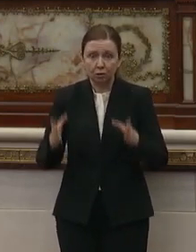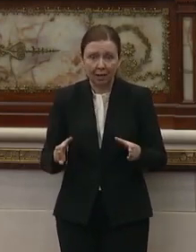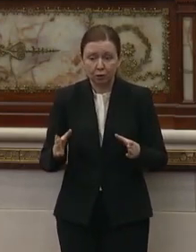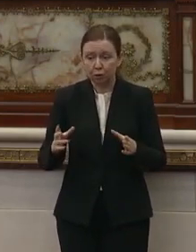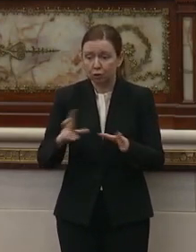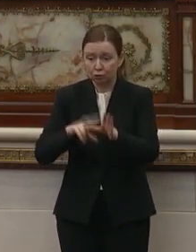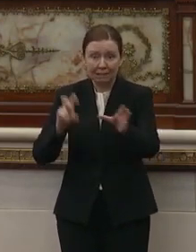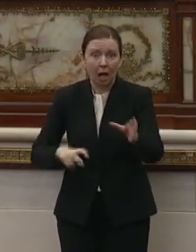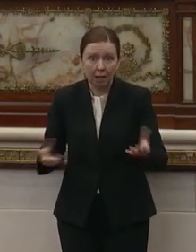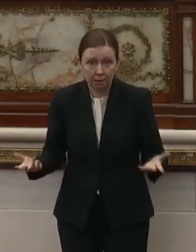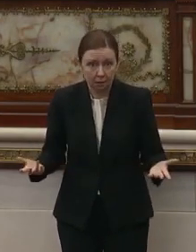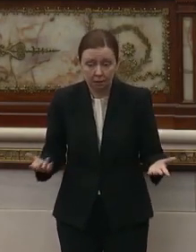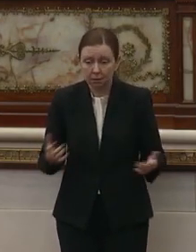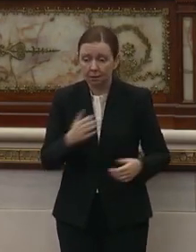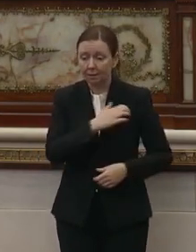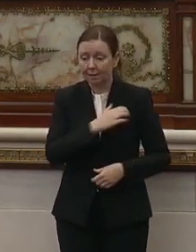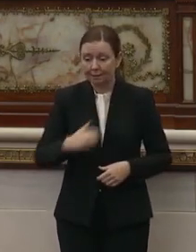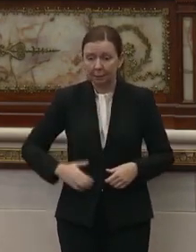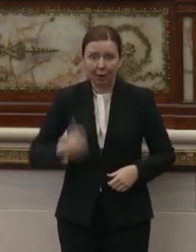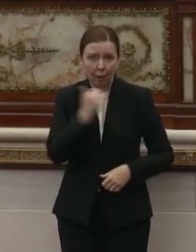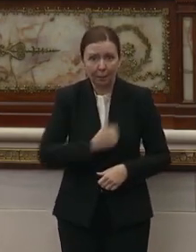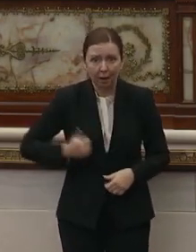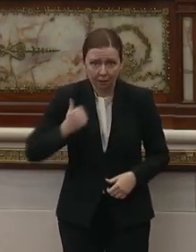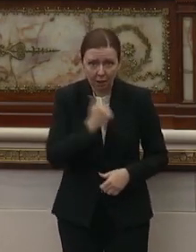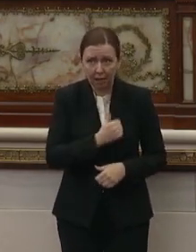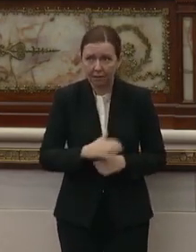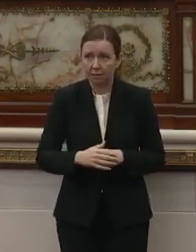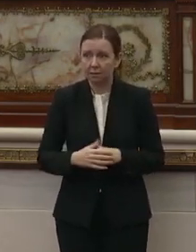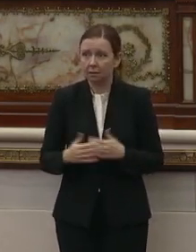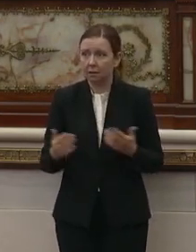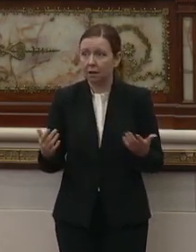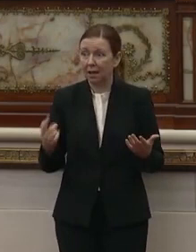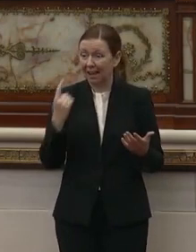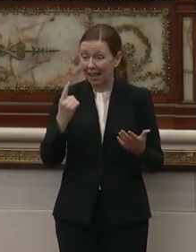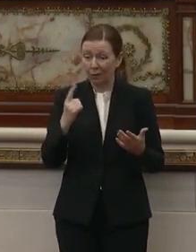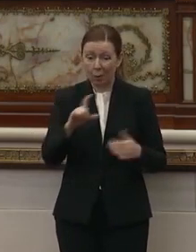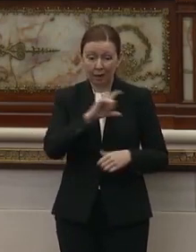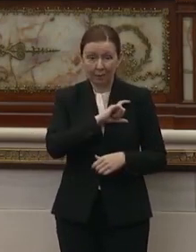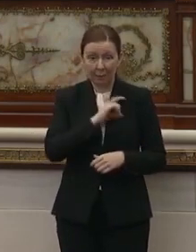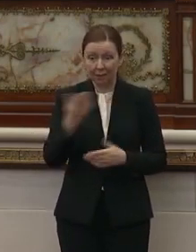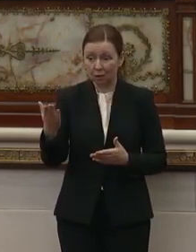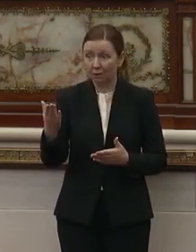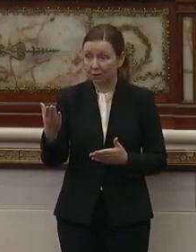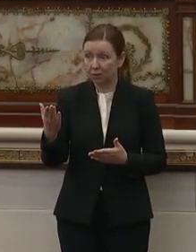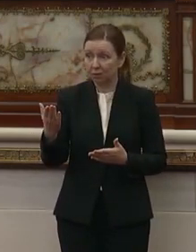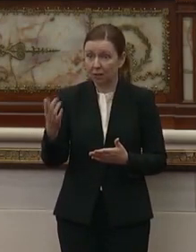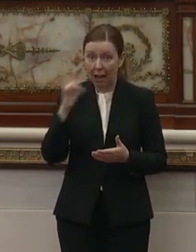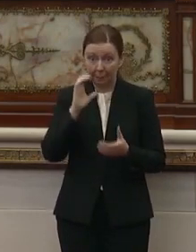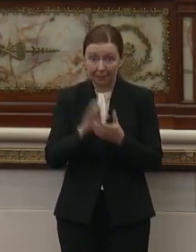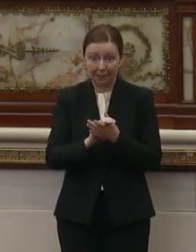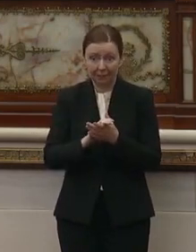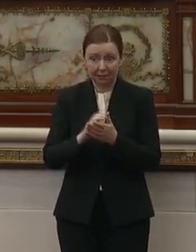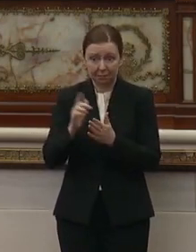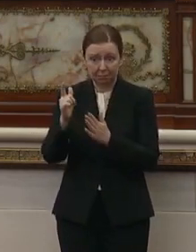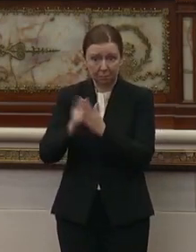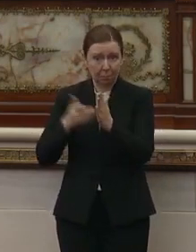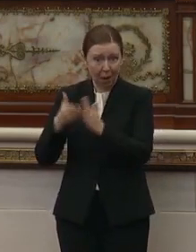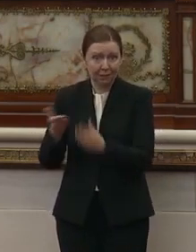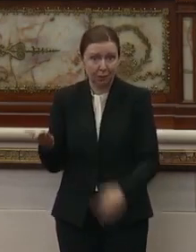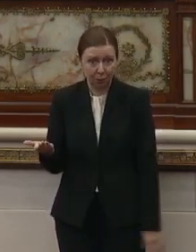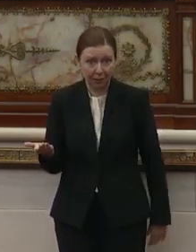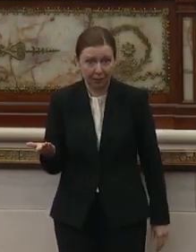resigned, the mayor apologized, and one of the police officers is being, I believe, prosecuted.